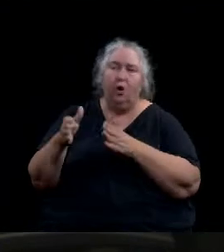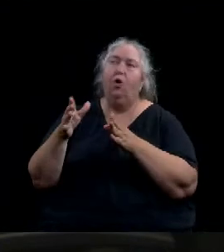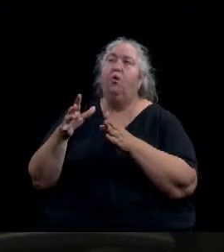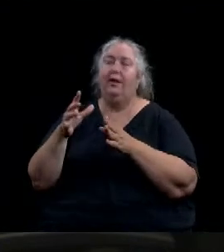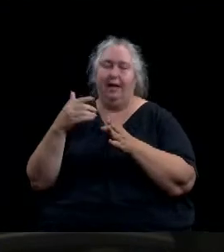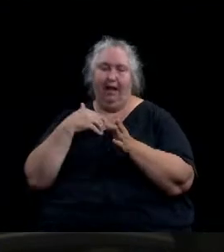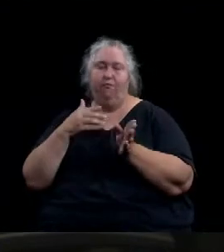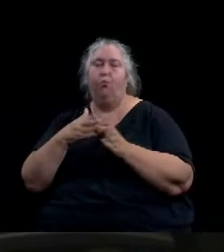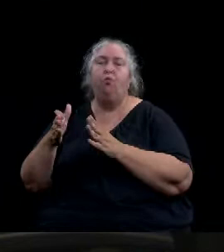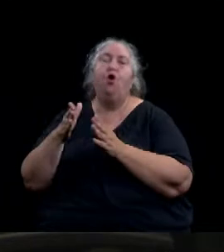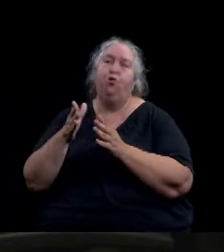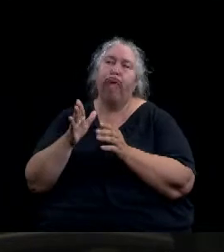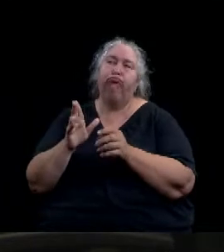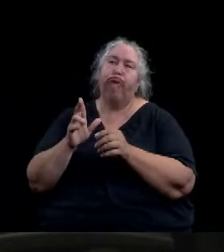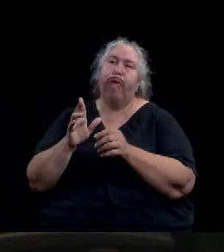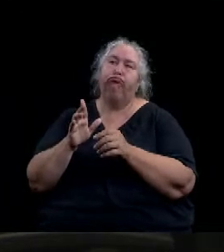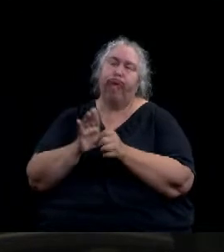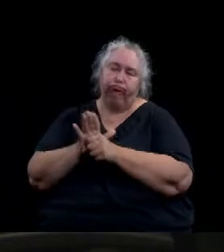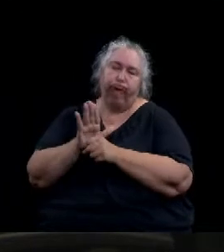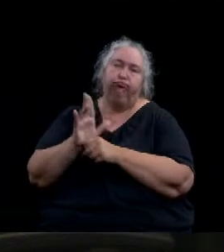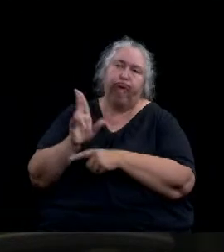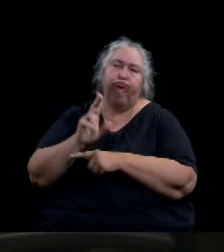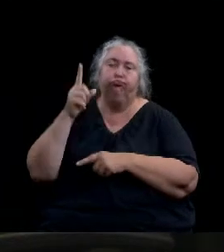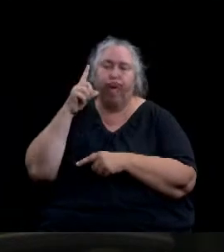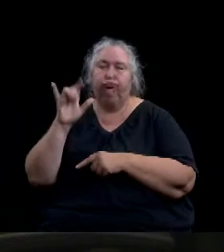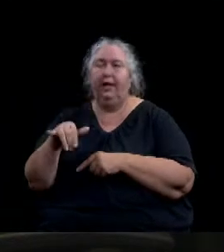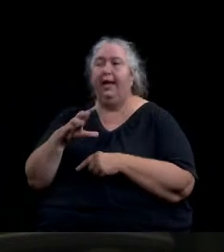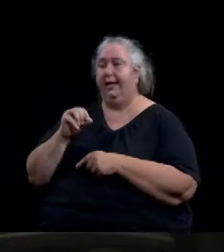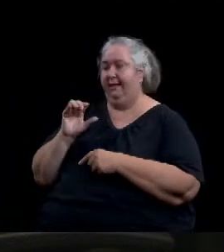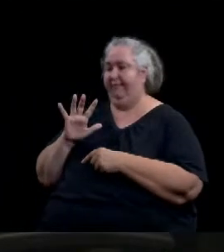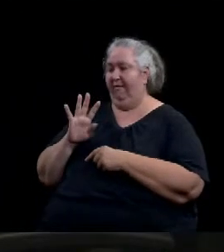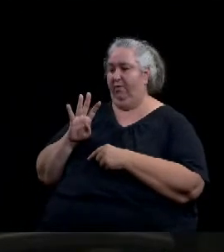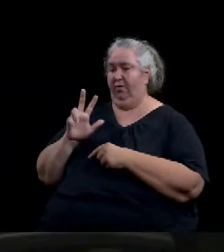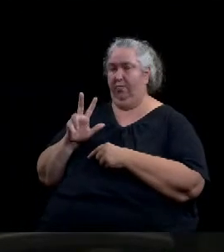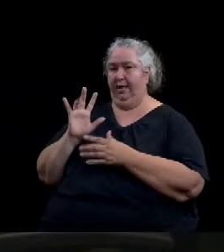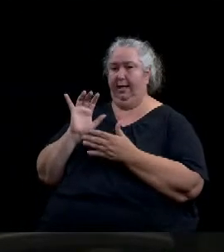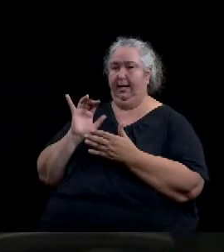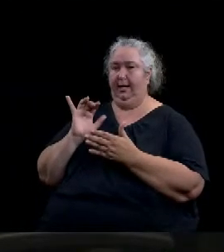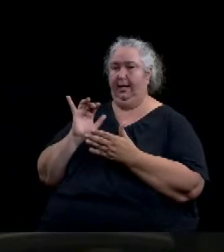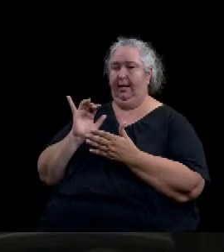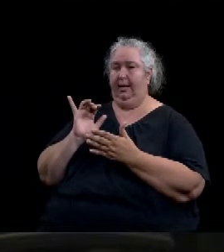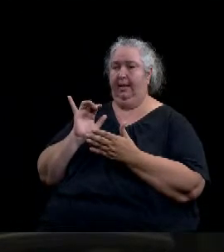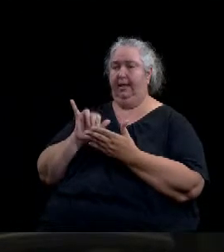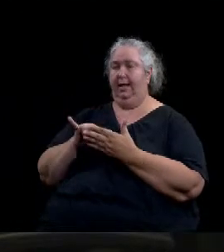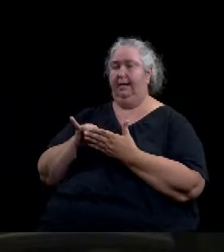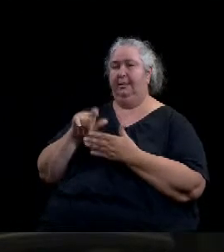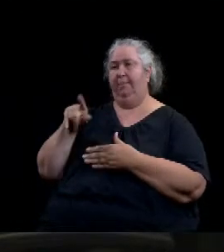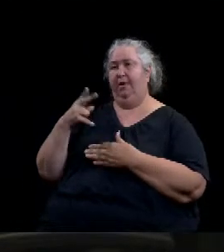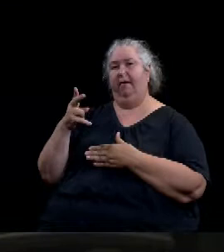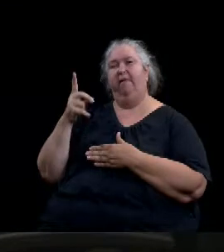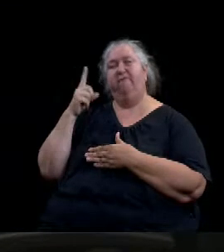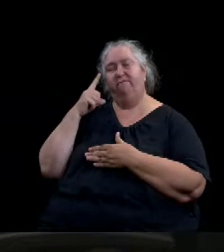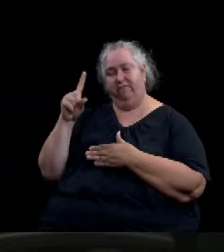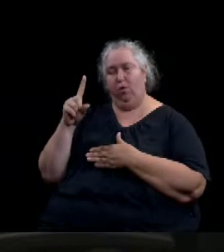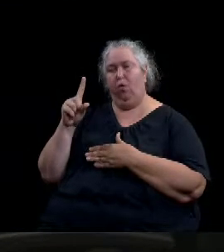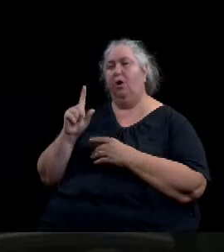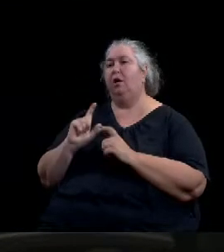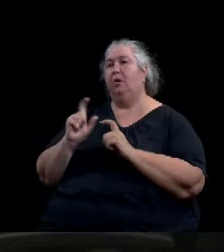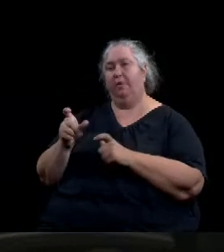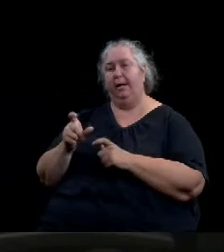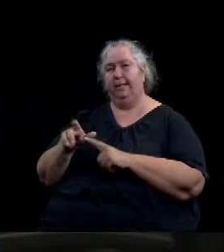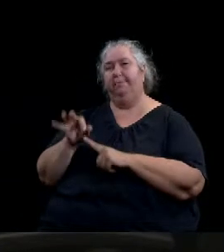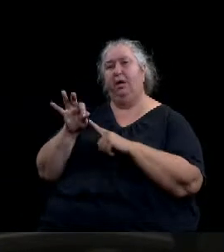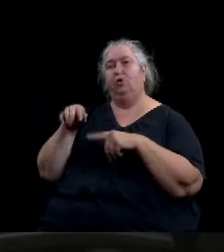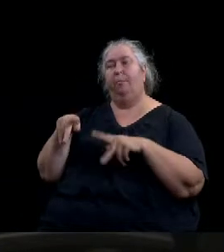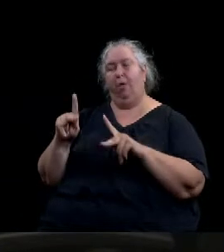543, this is a public hearing to consider a resolution granting a special permit to Sadia Gueda for a short